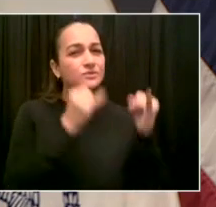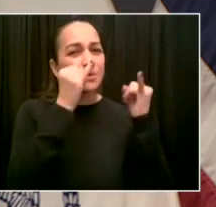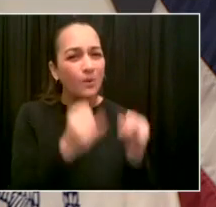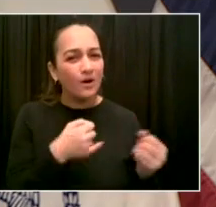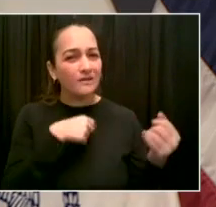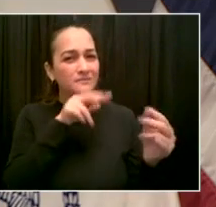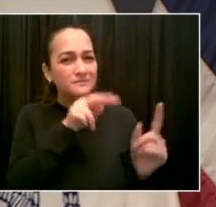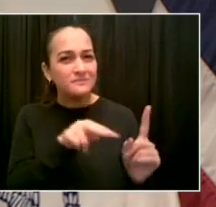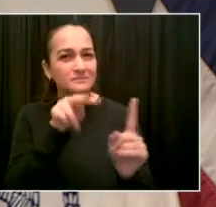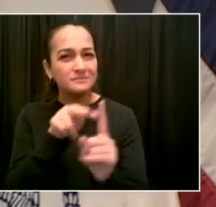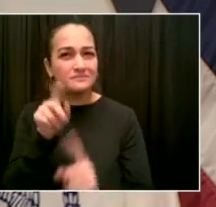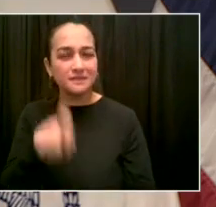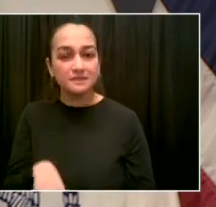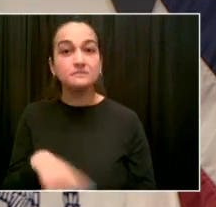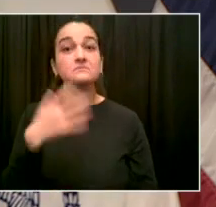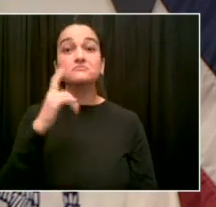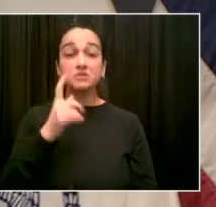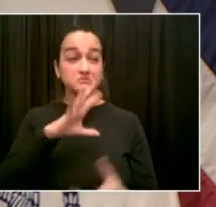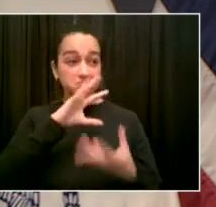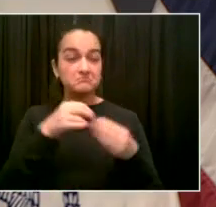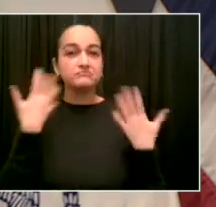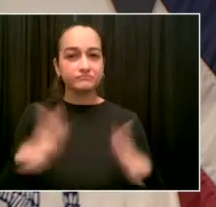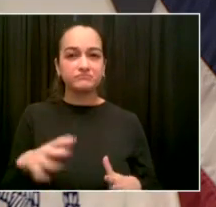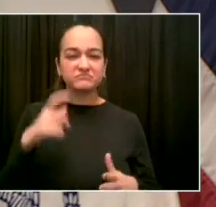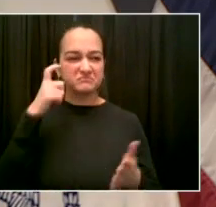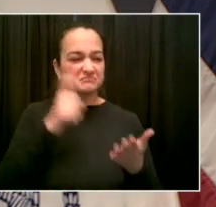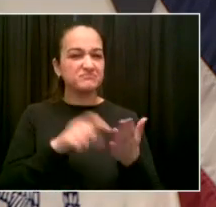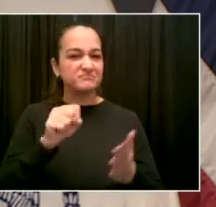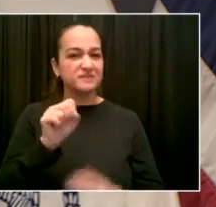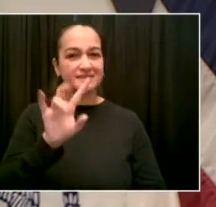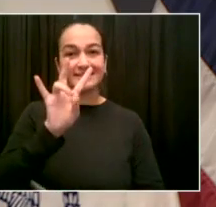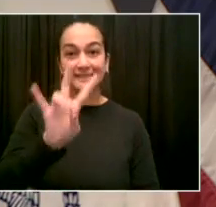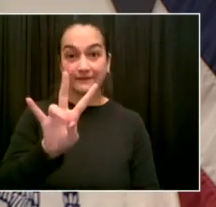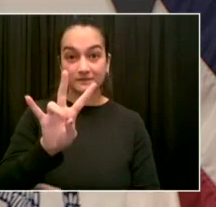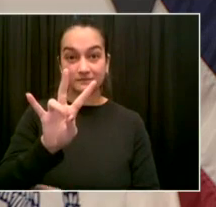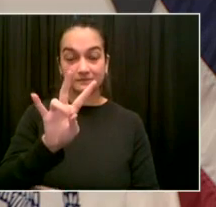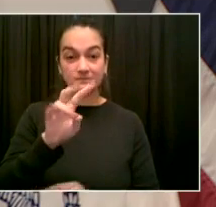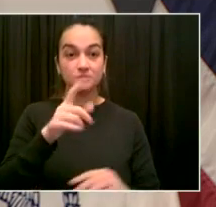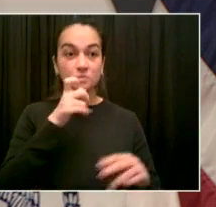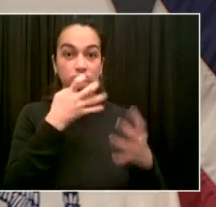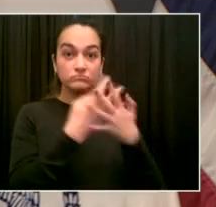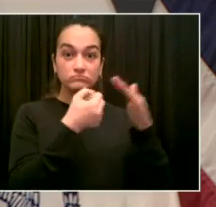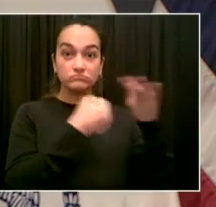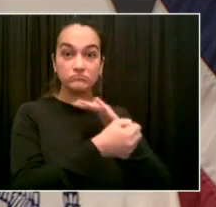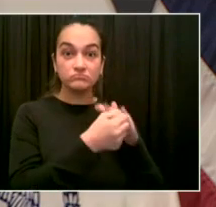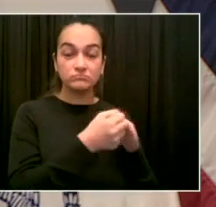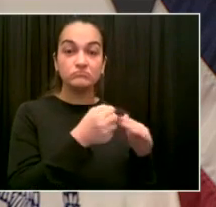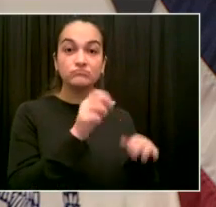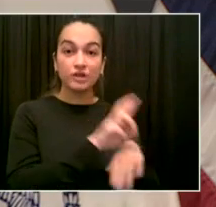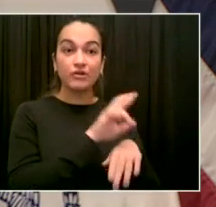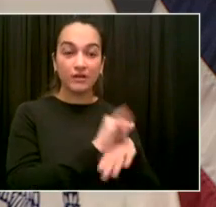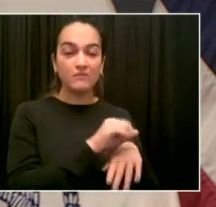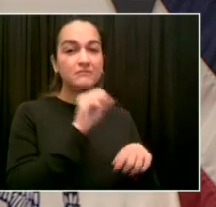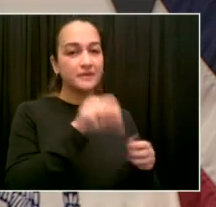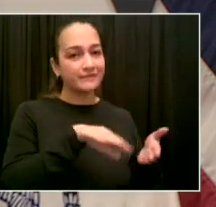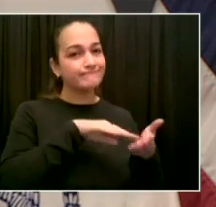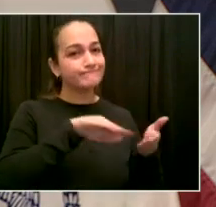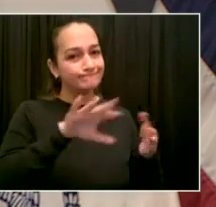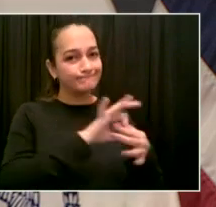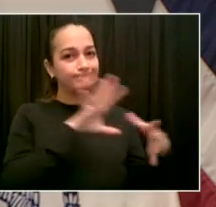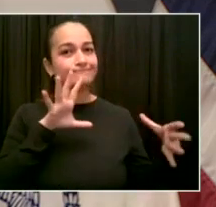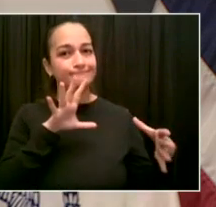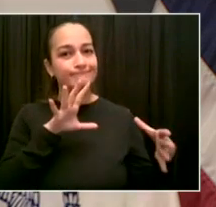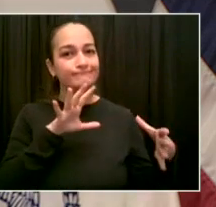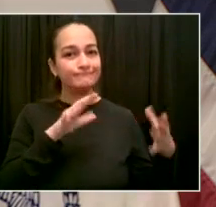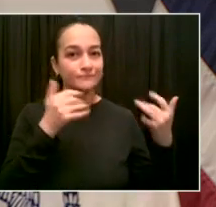hours. We'll keep that process going. The much bigger piece is the hundreds and hundreds of individuals who are either going to be going to state facilities or being